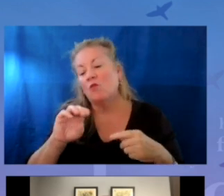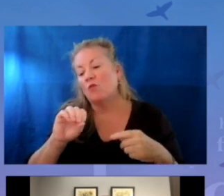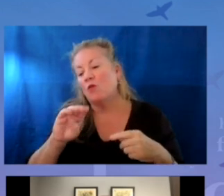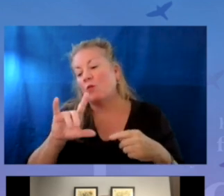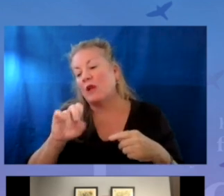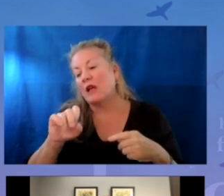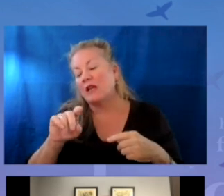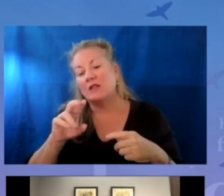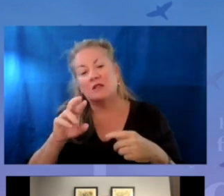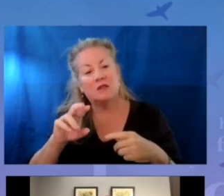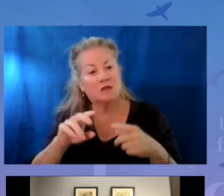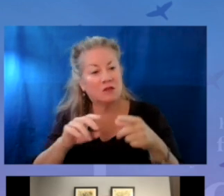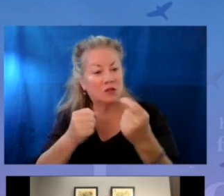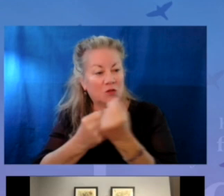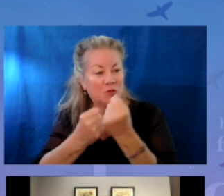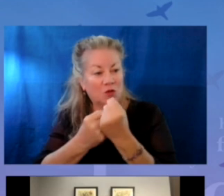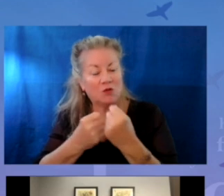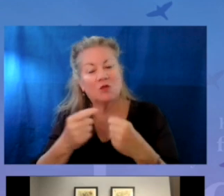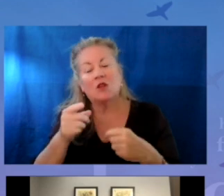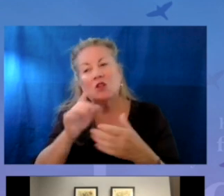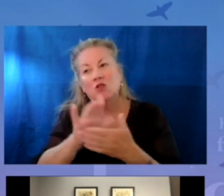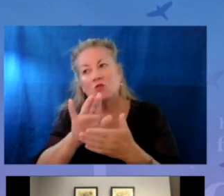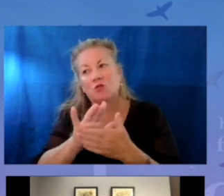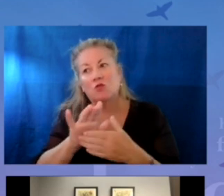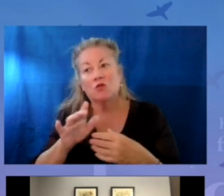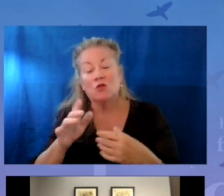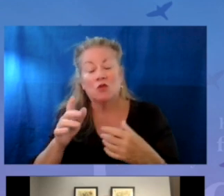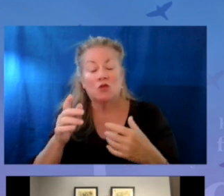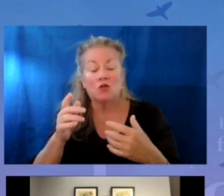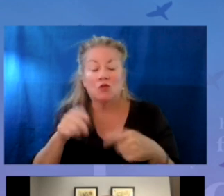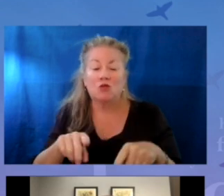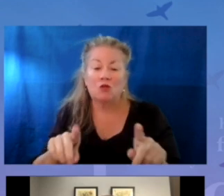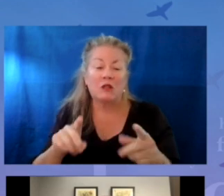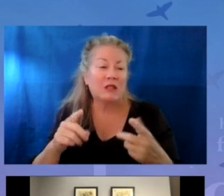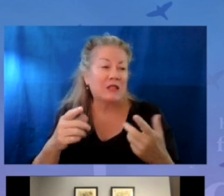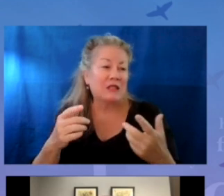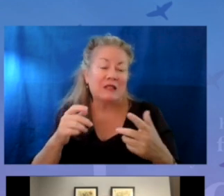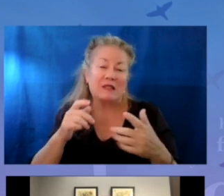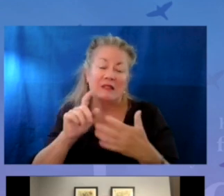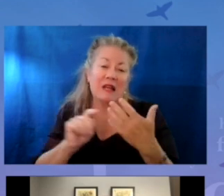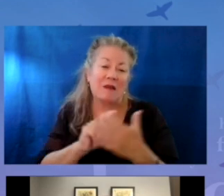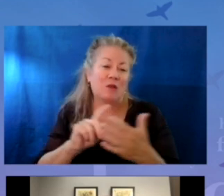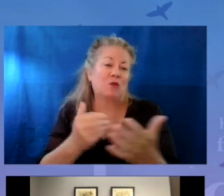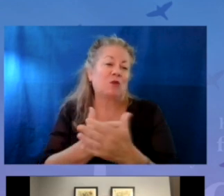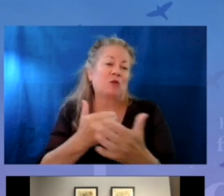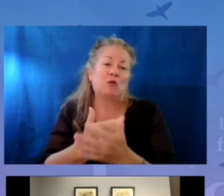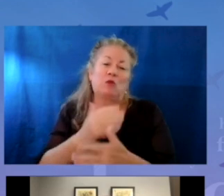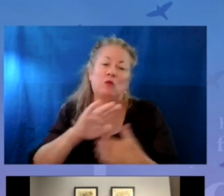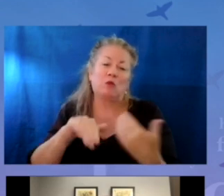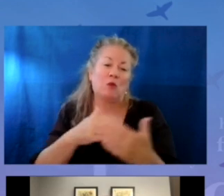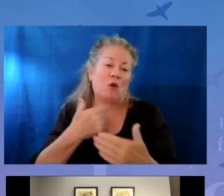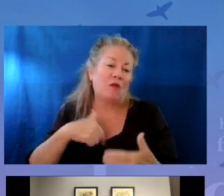mobilize supports and resources to schools during these uncharted waters at the time.